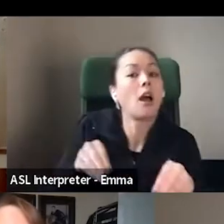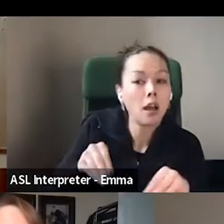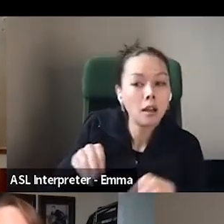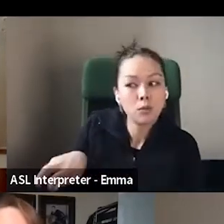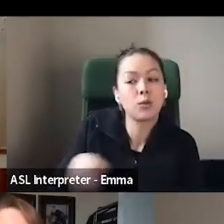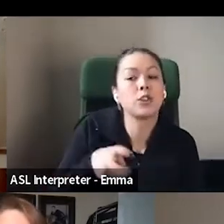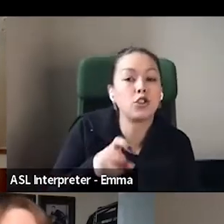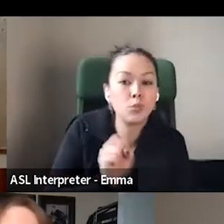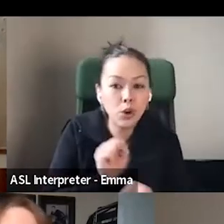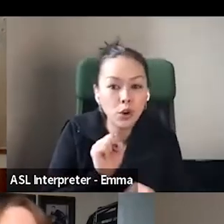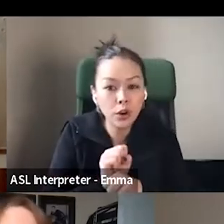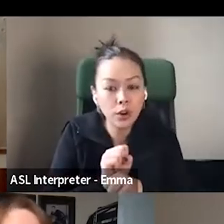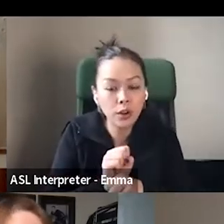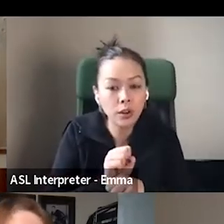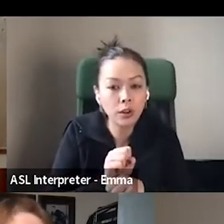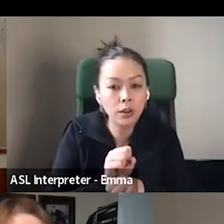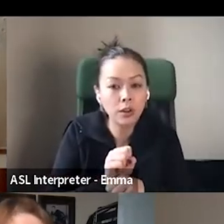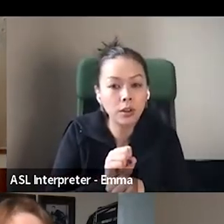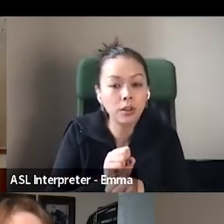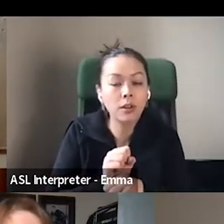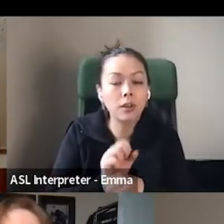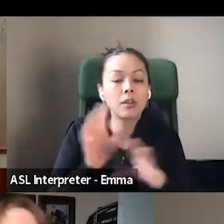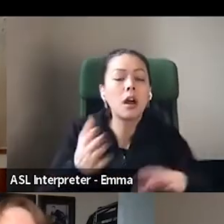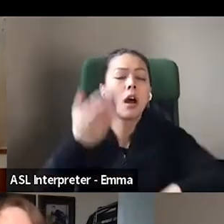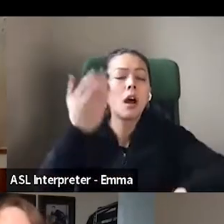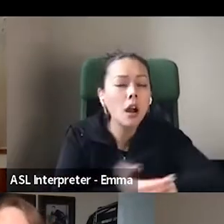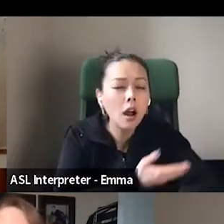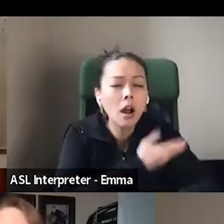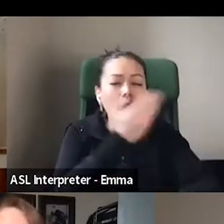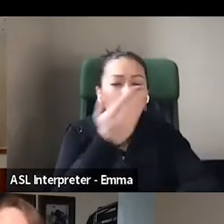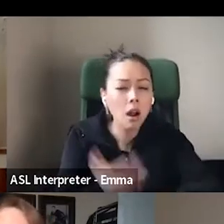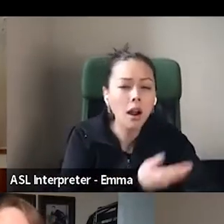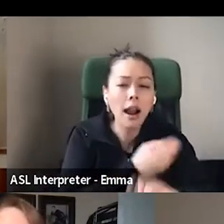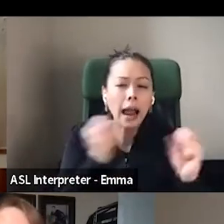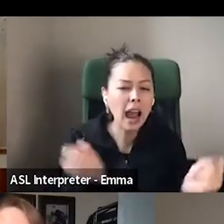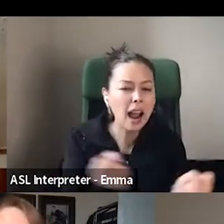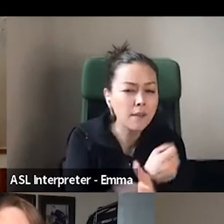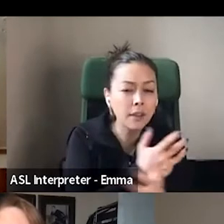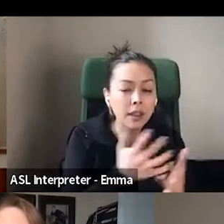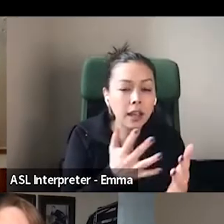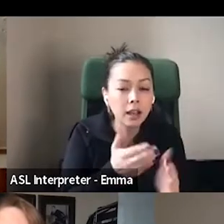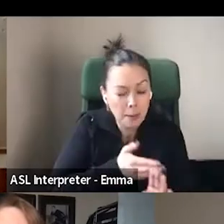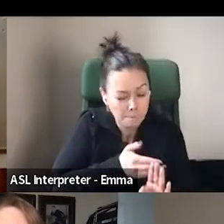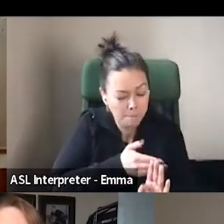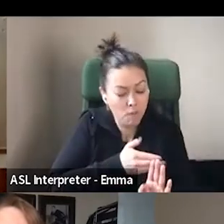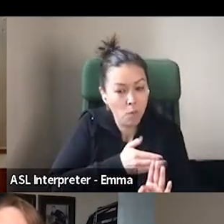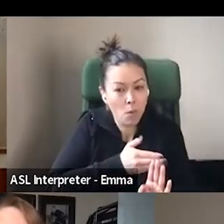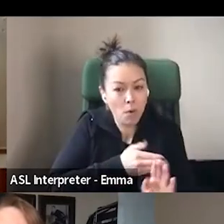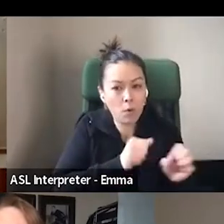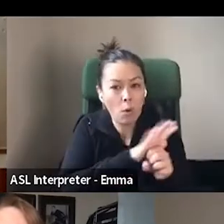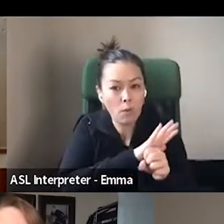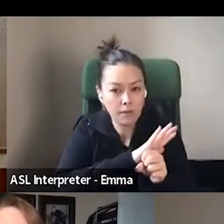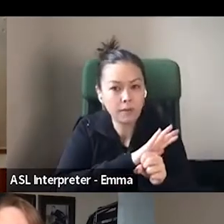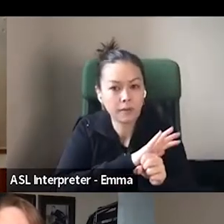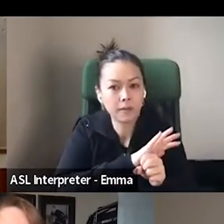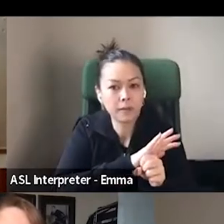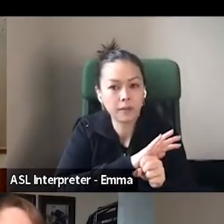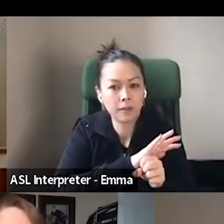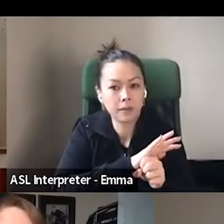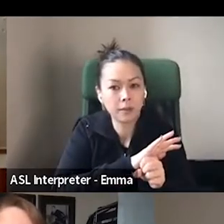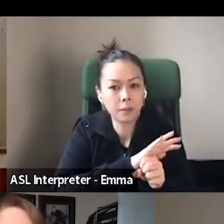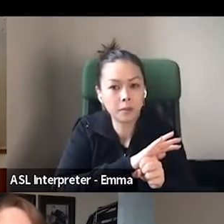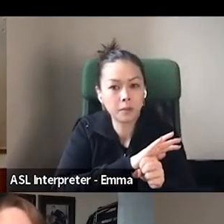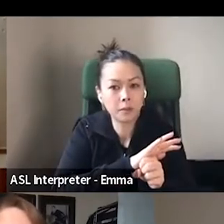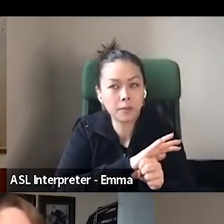was right when the pandemic started. I had resigned my library job March